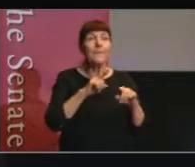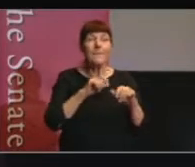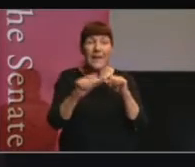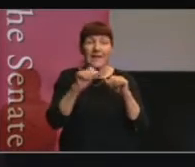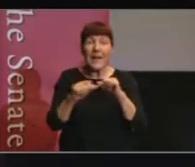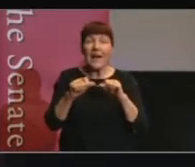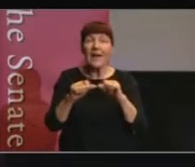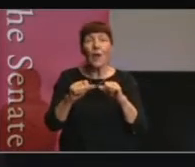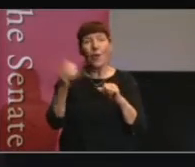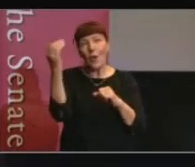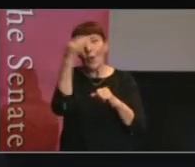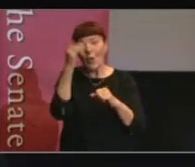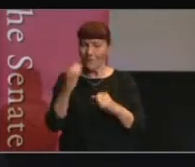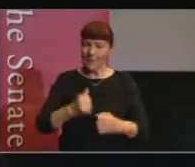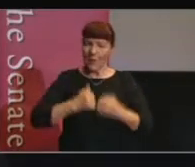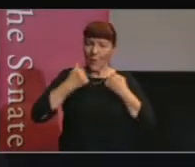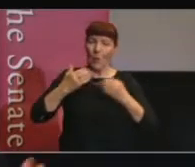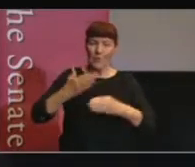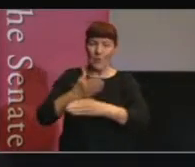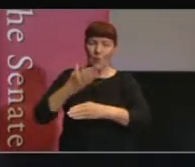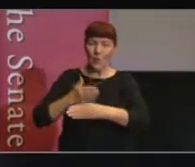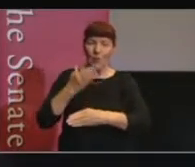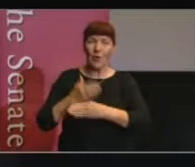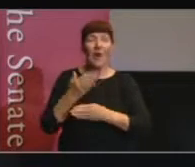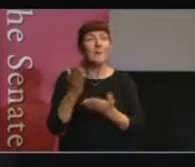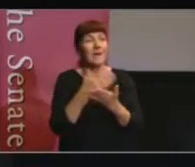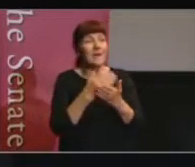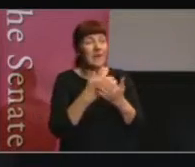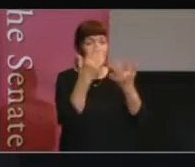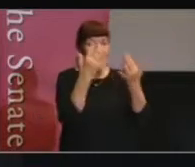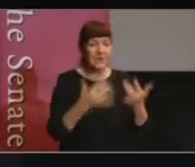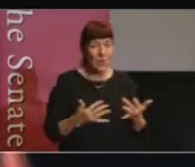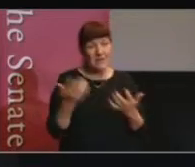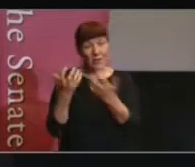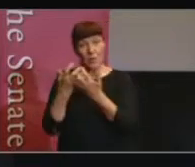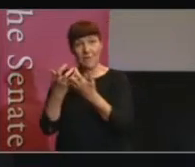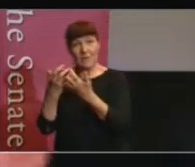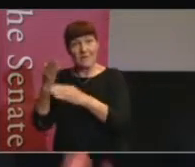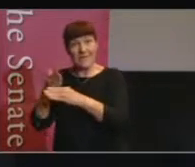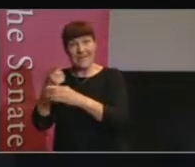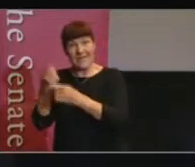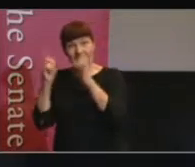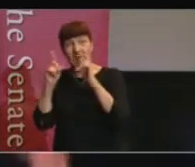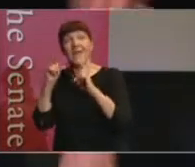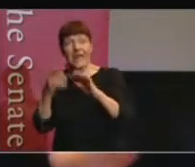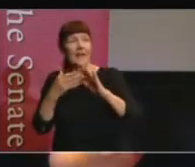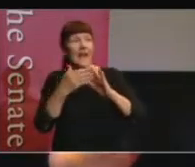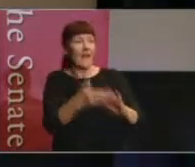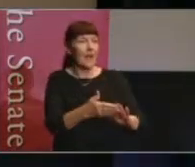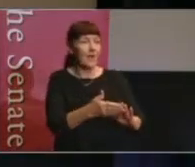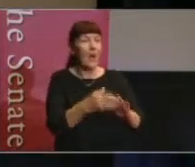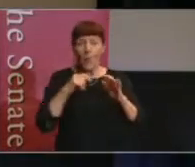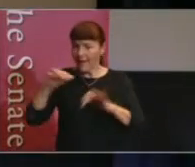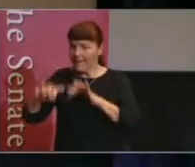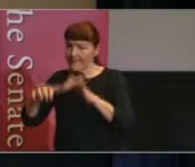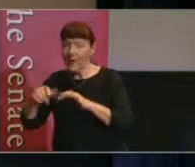own practice by evaluating and sharing results. And again, that's where academia can help. Because we might be able to document what you're busy